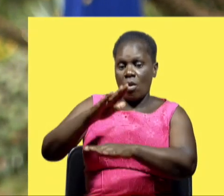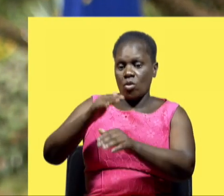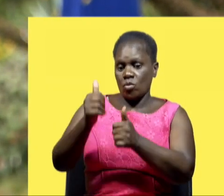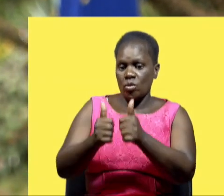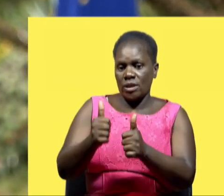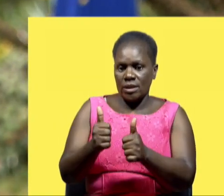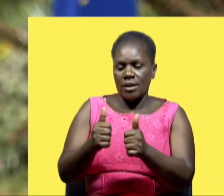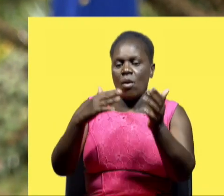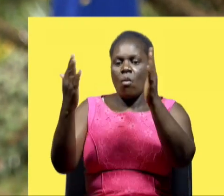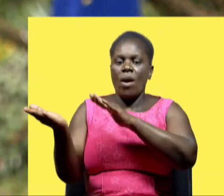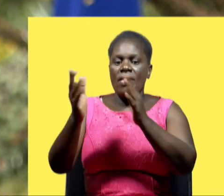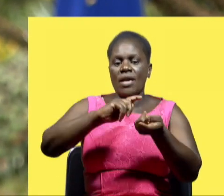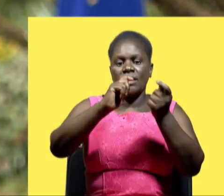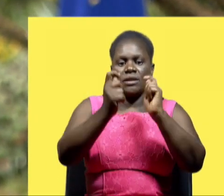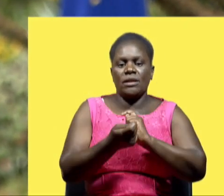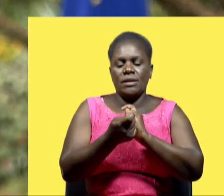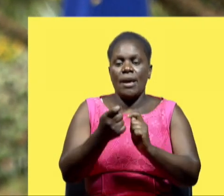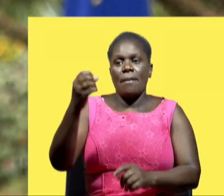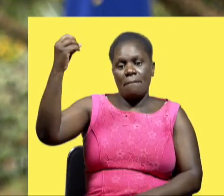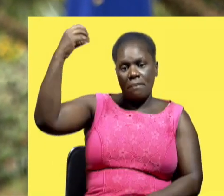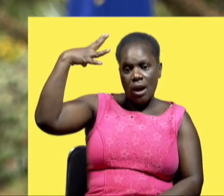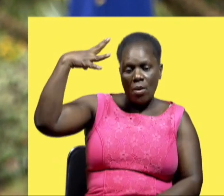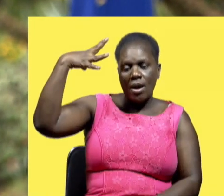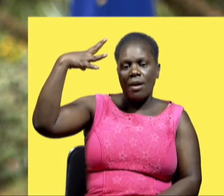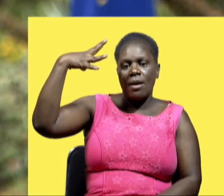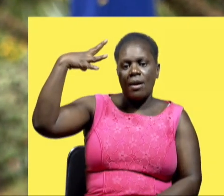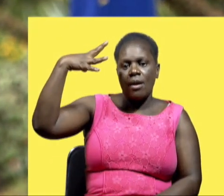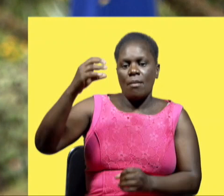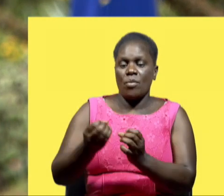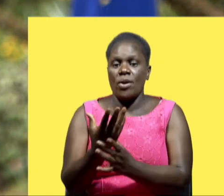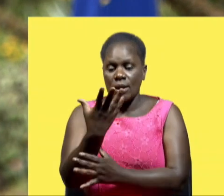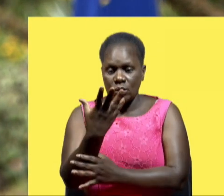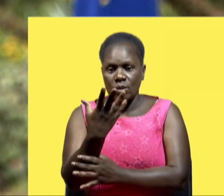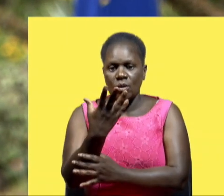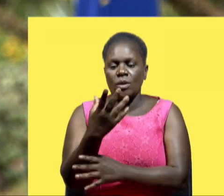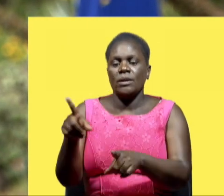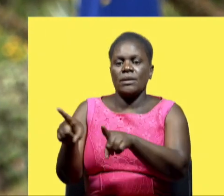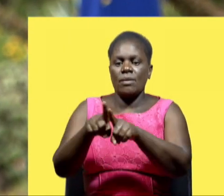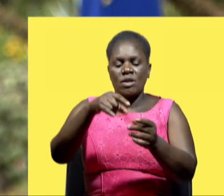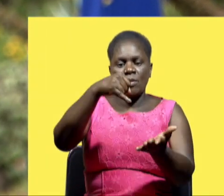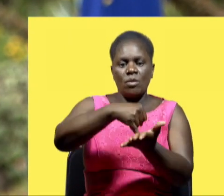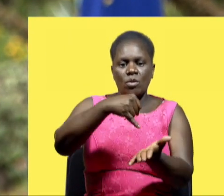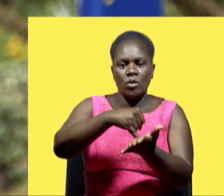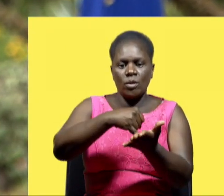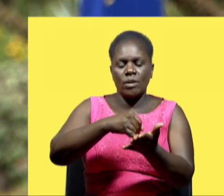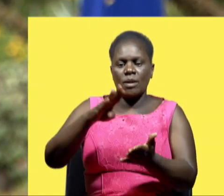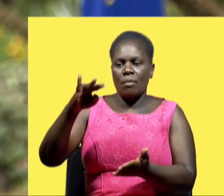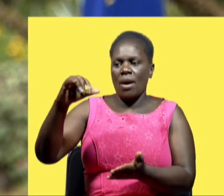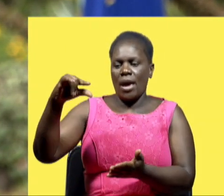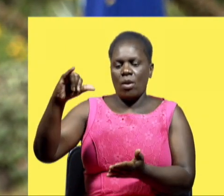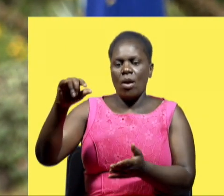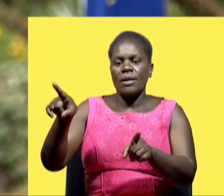work on environment and climate change and energy production where we also include now